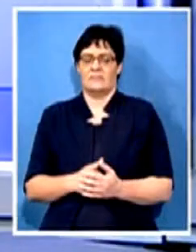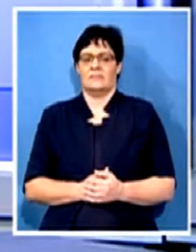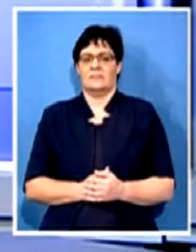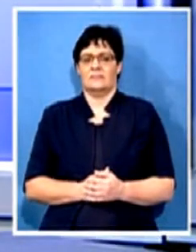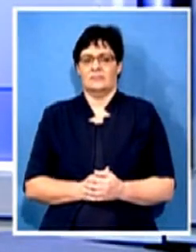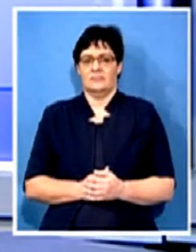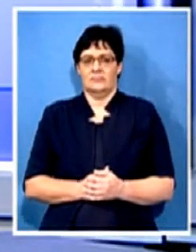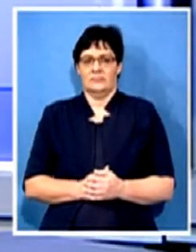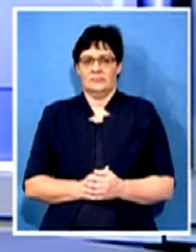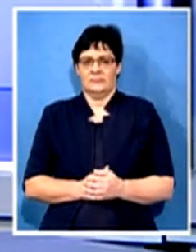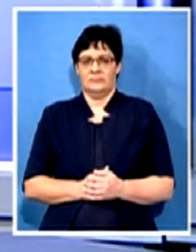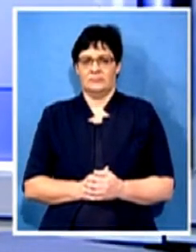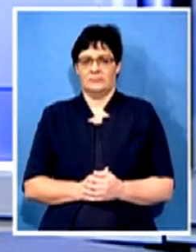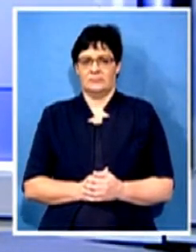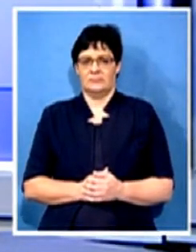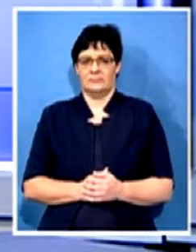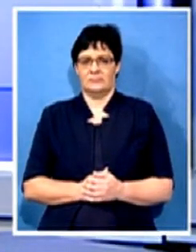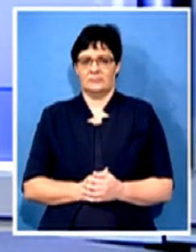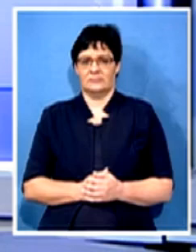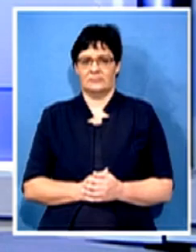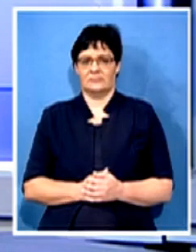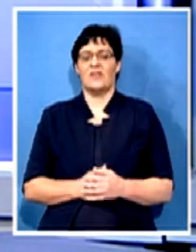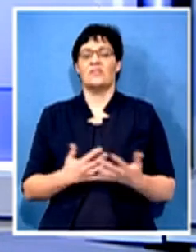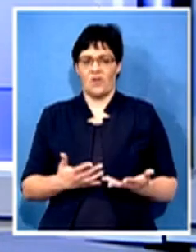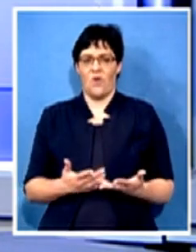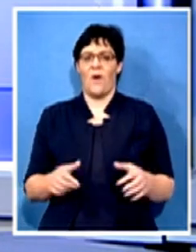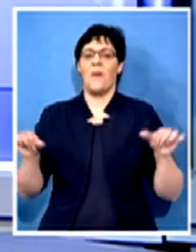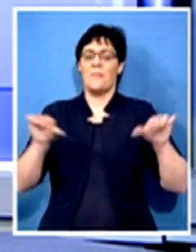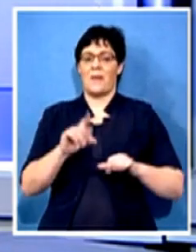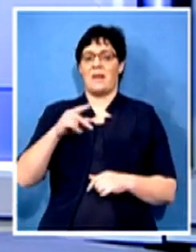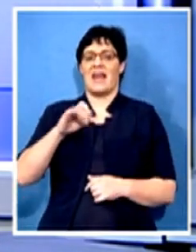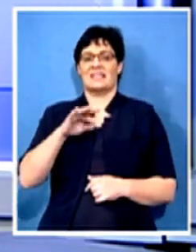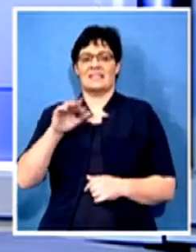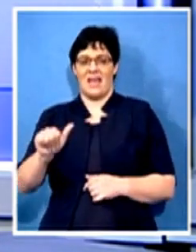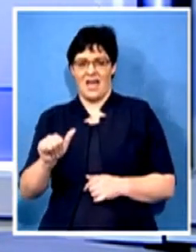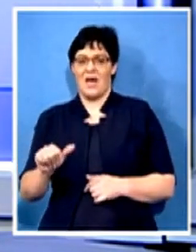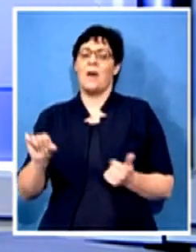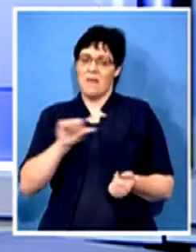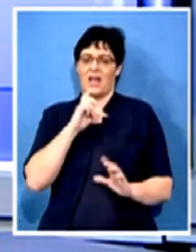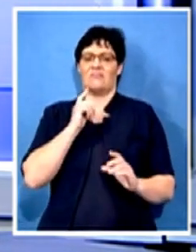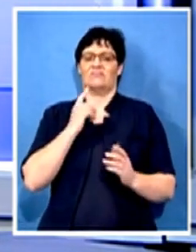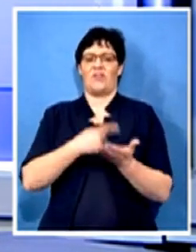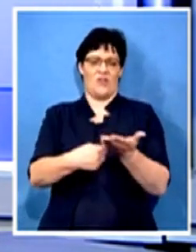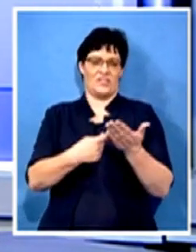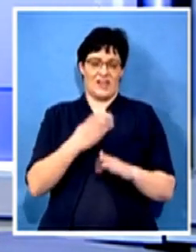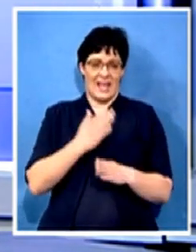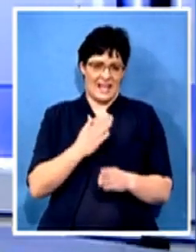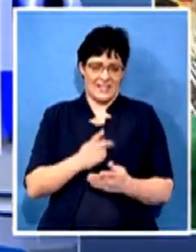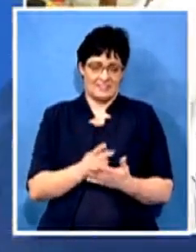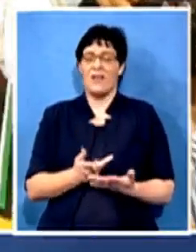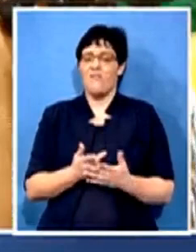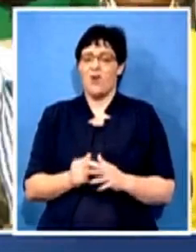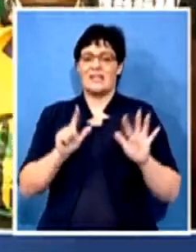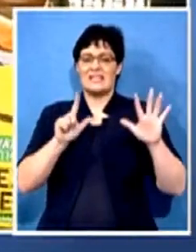All right, welcome back. want to bring in Palesa Moetti back into the conversation. She's covering the case against the seven people and five companies accused of fraud,